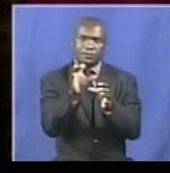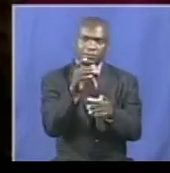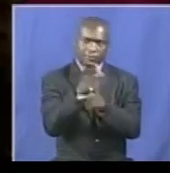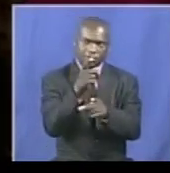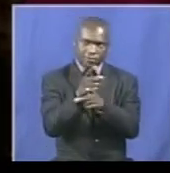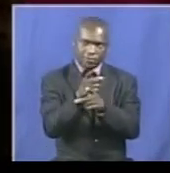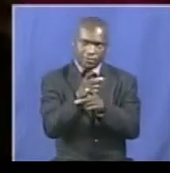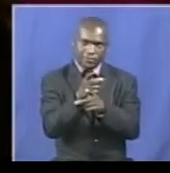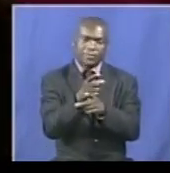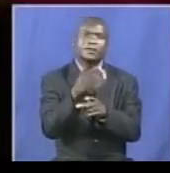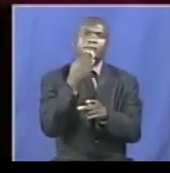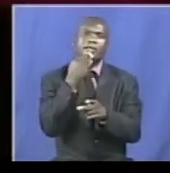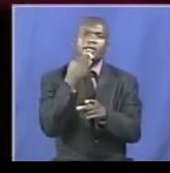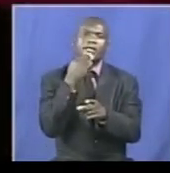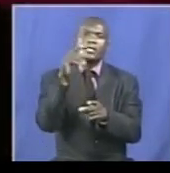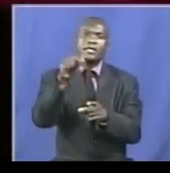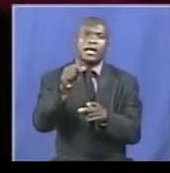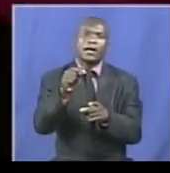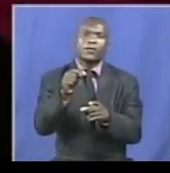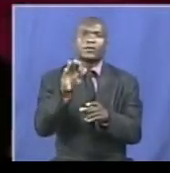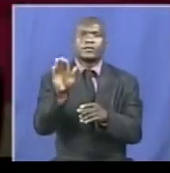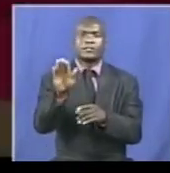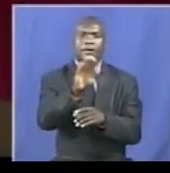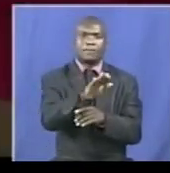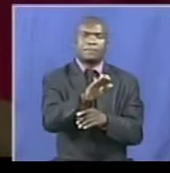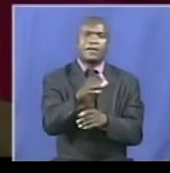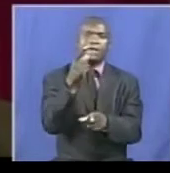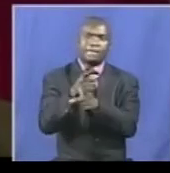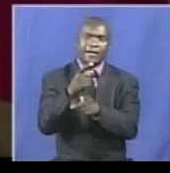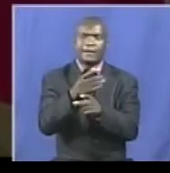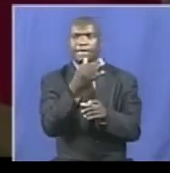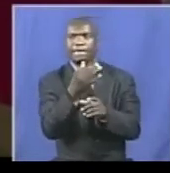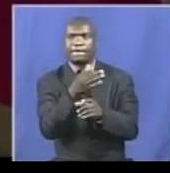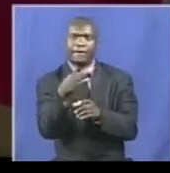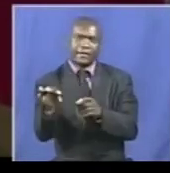This is how some of our comrades fell.